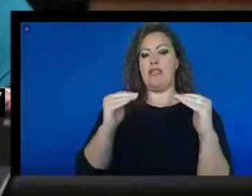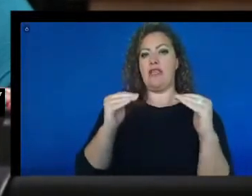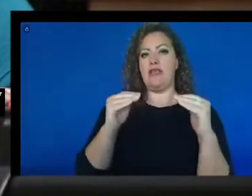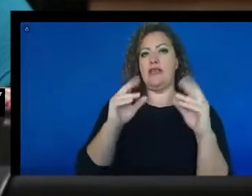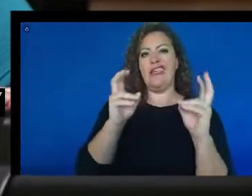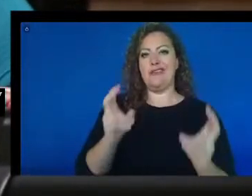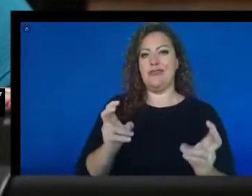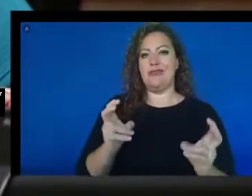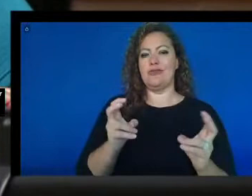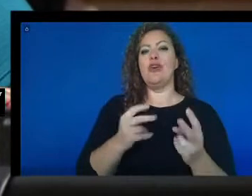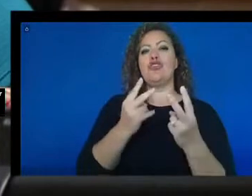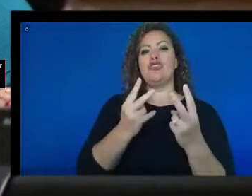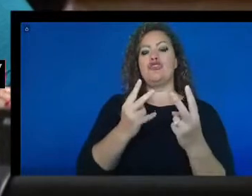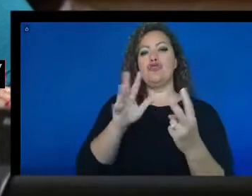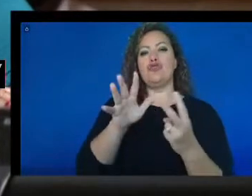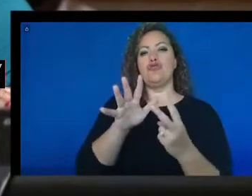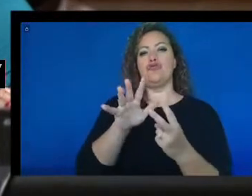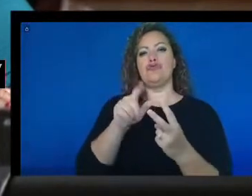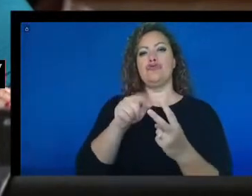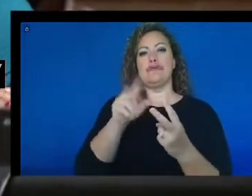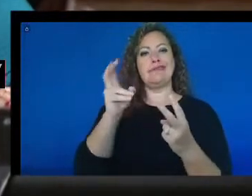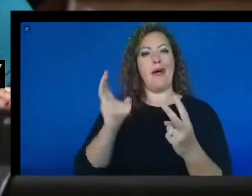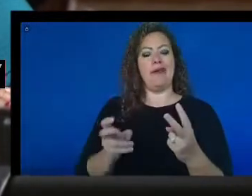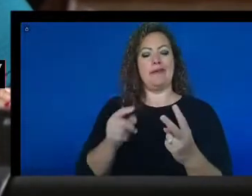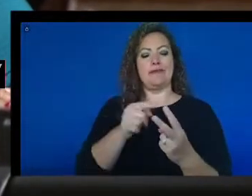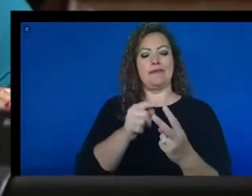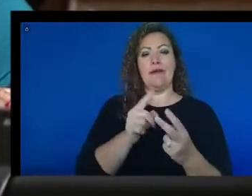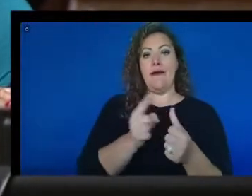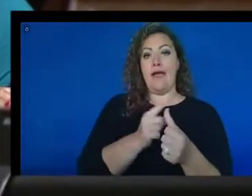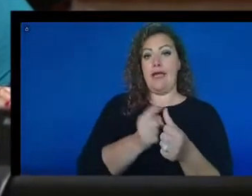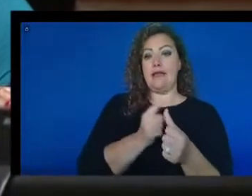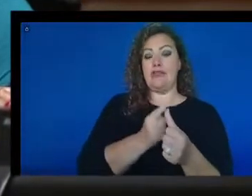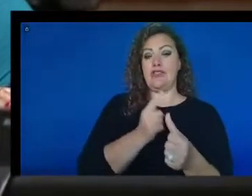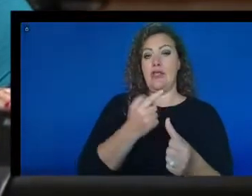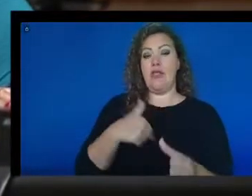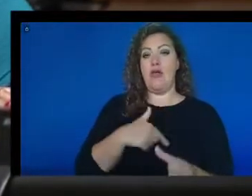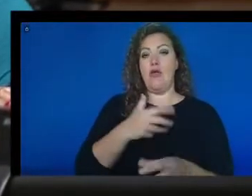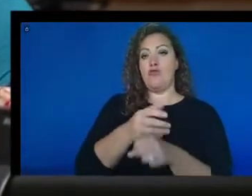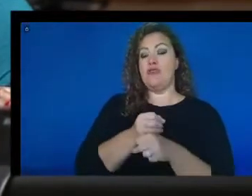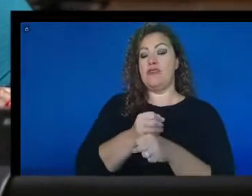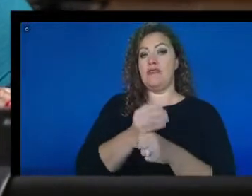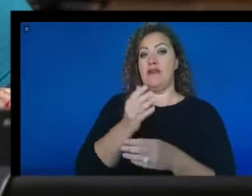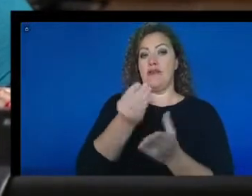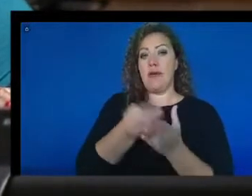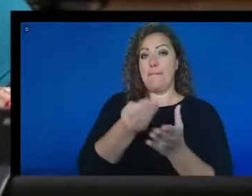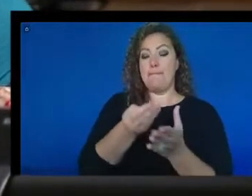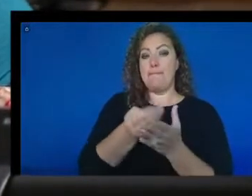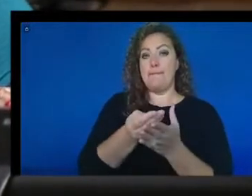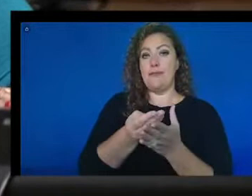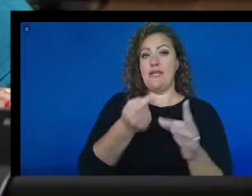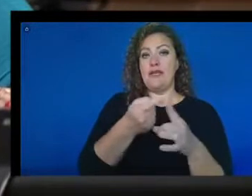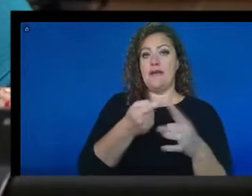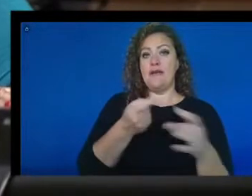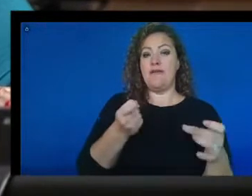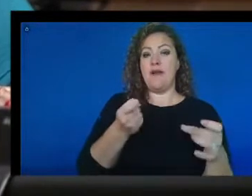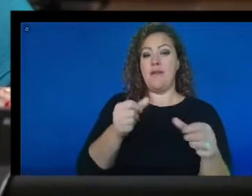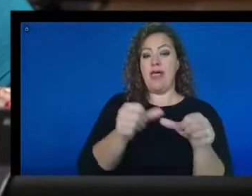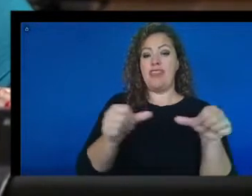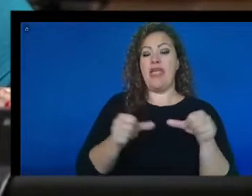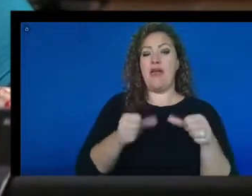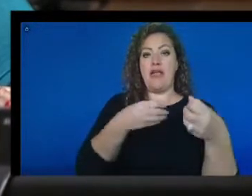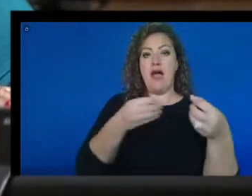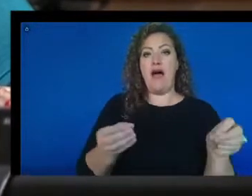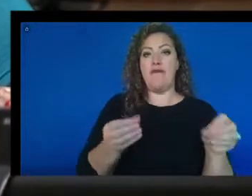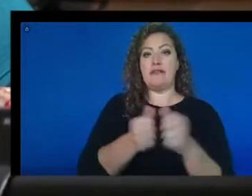areas. Initially, we received some money from the Area Office on Aging Funding